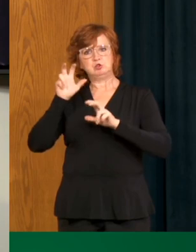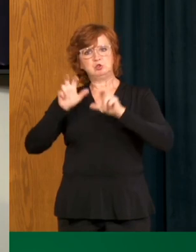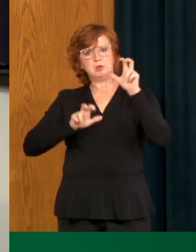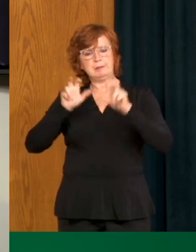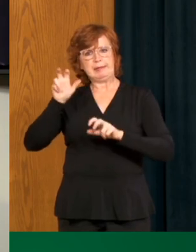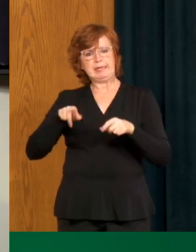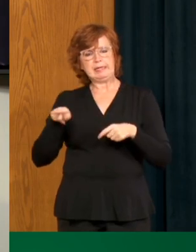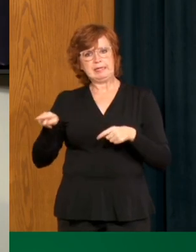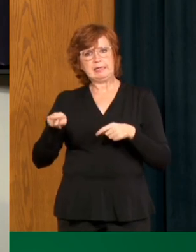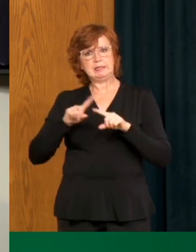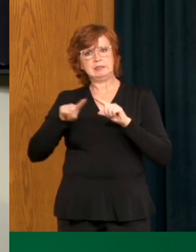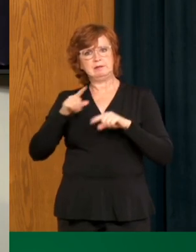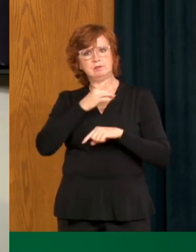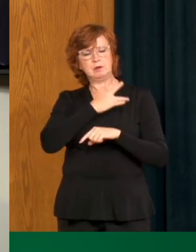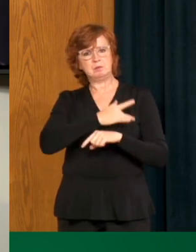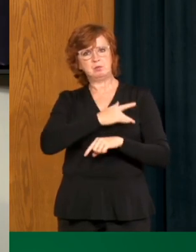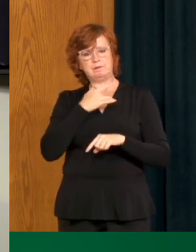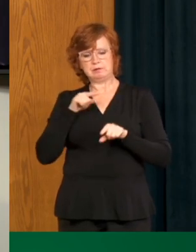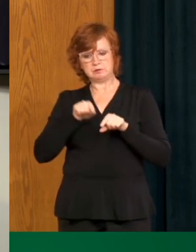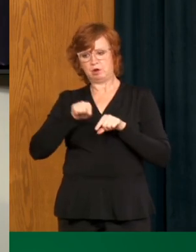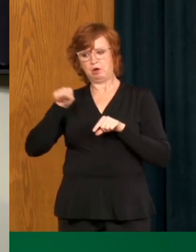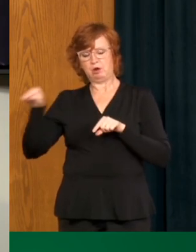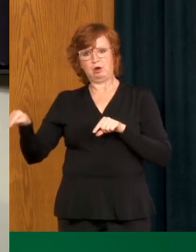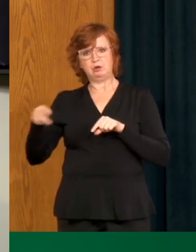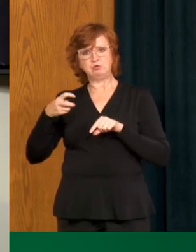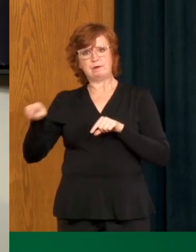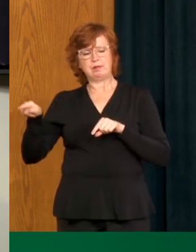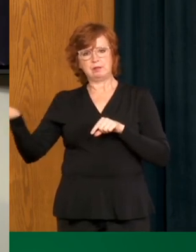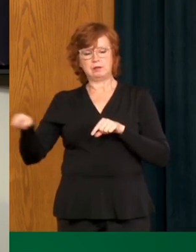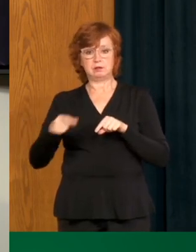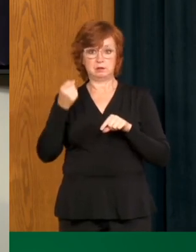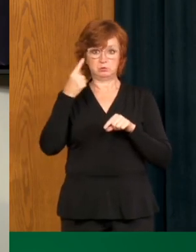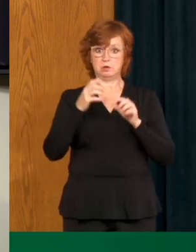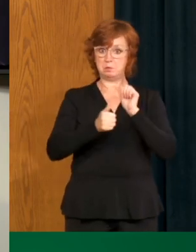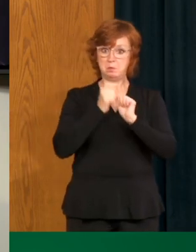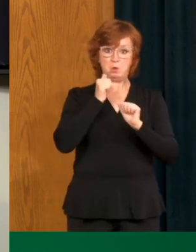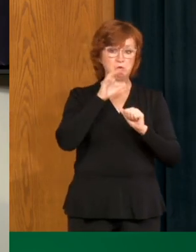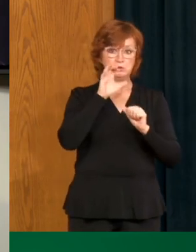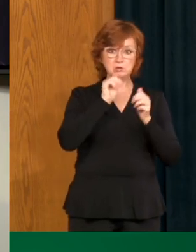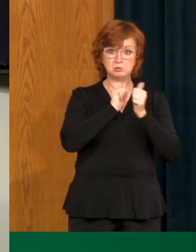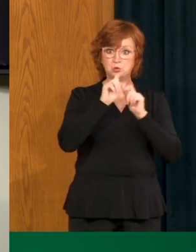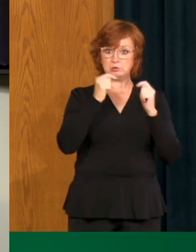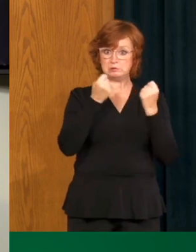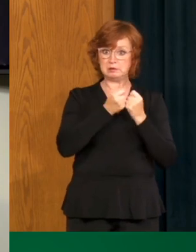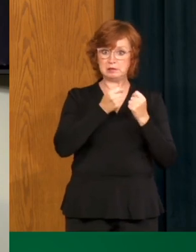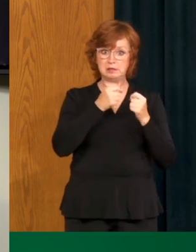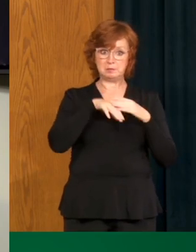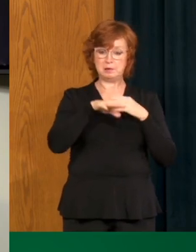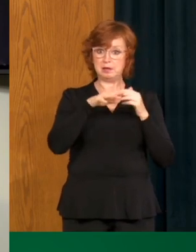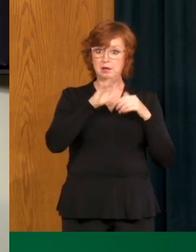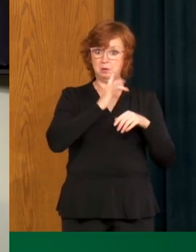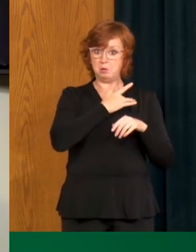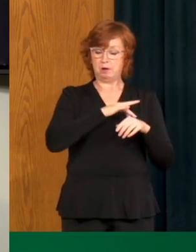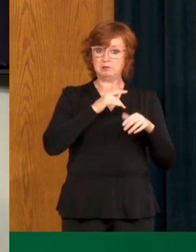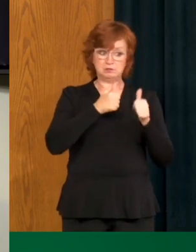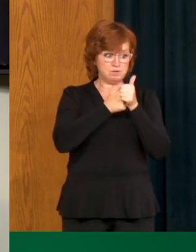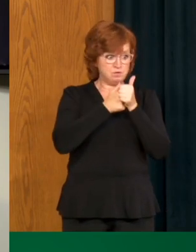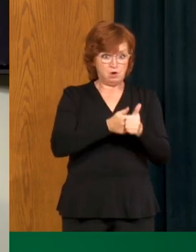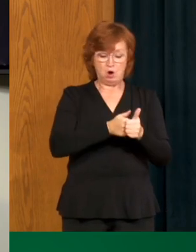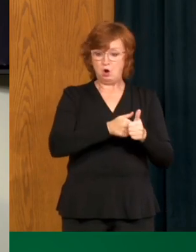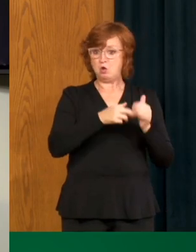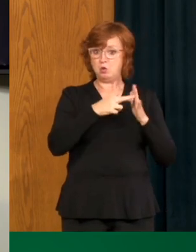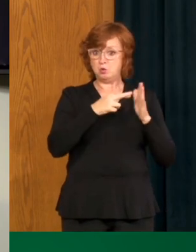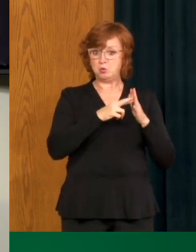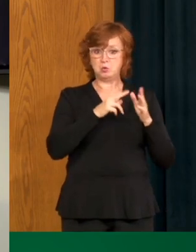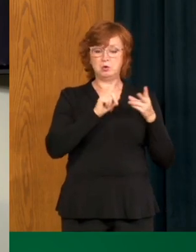Sports teams are about, most sports teams in Saskatchewan complying with the guidelines and playing locally. Sports are about developing